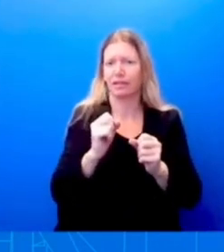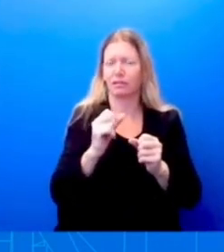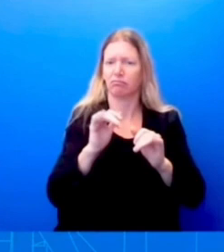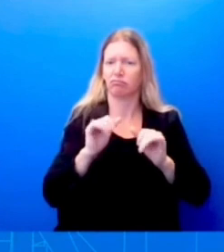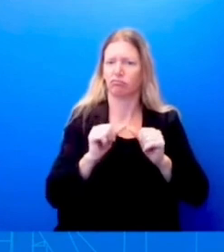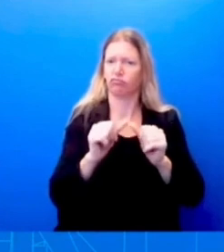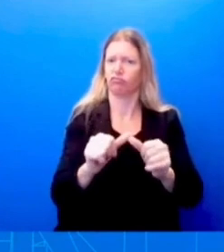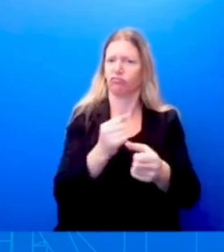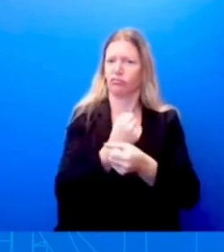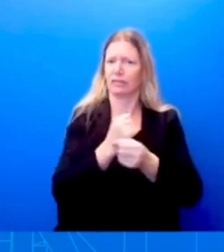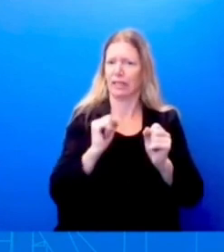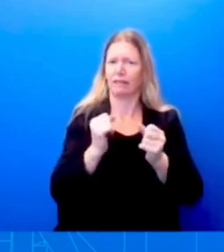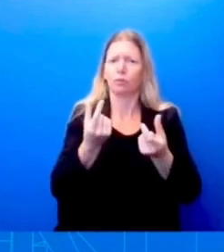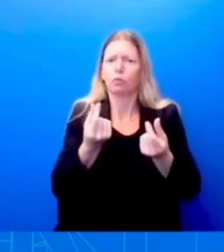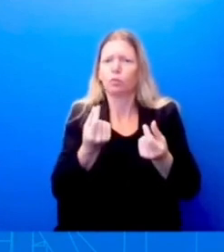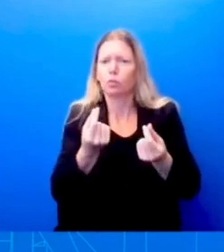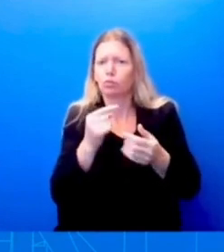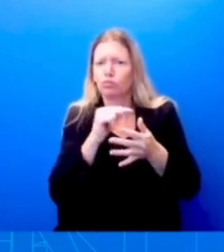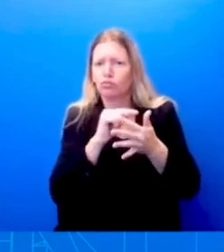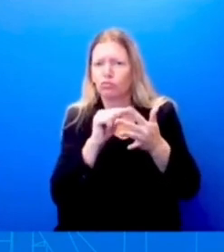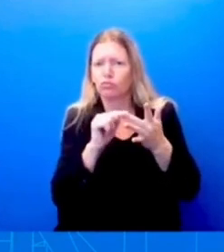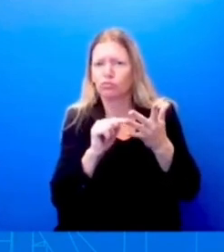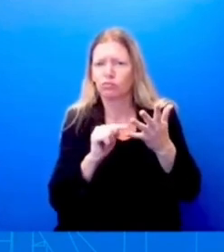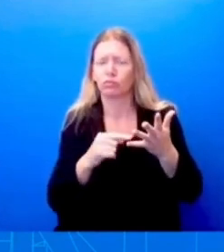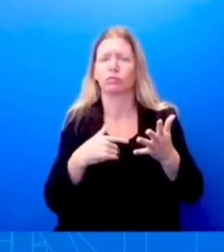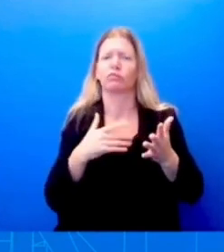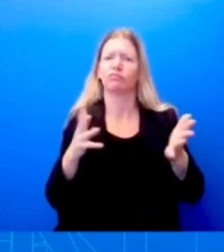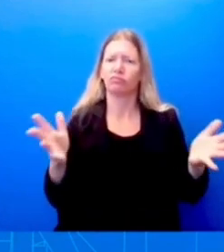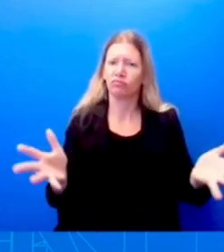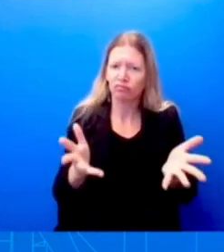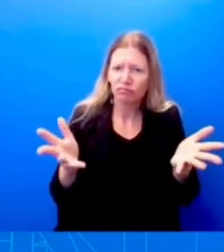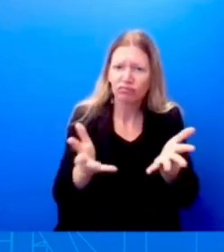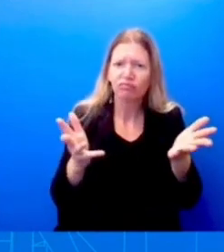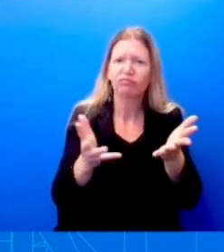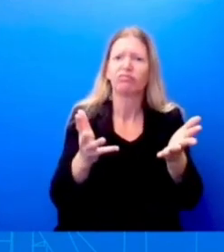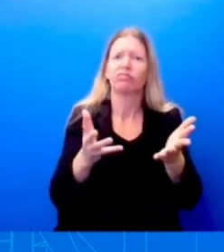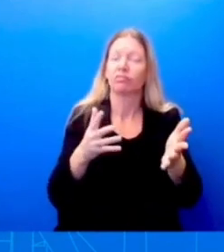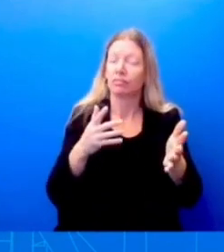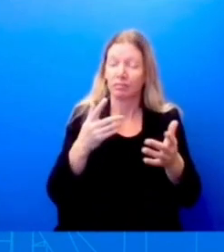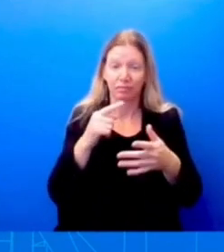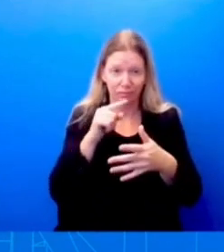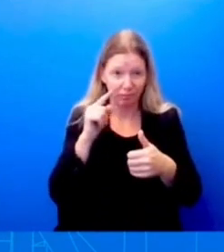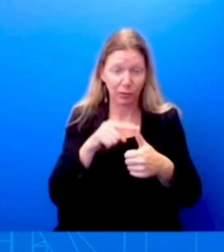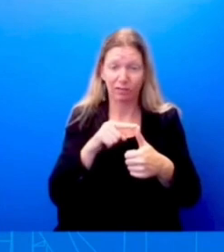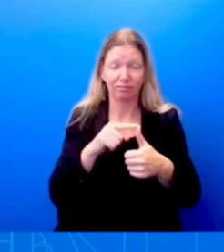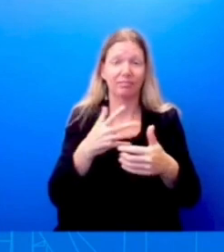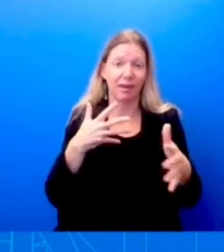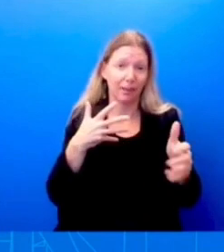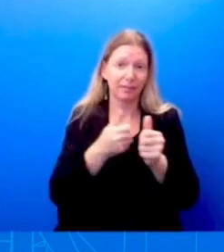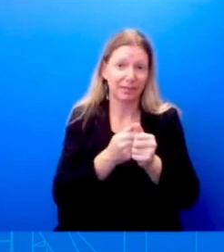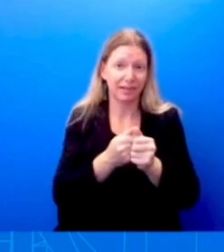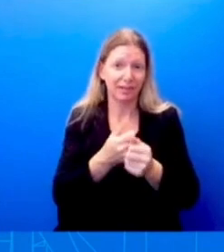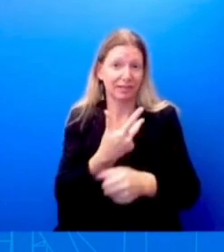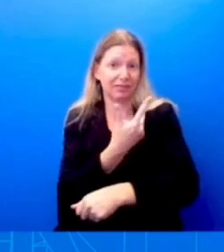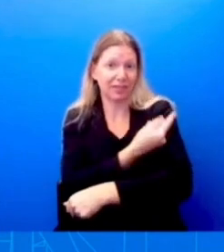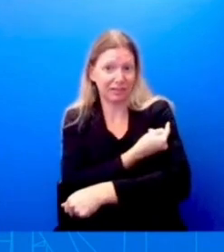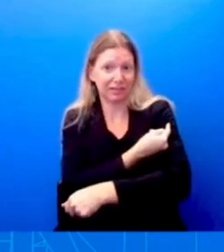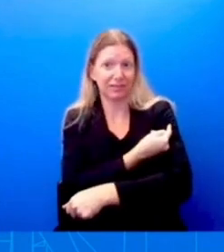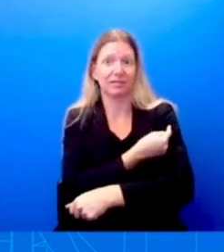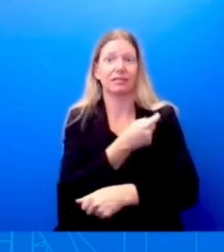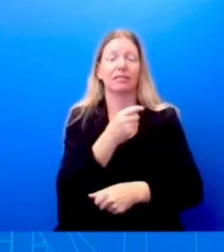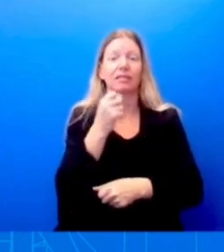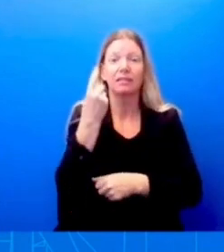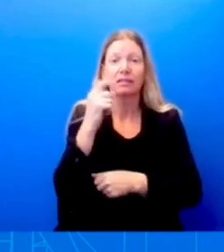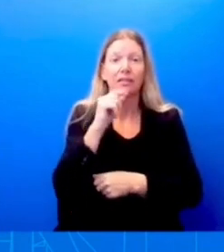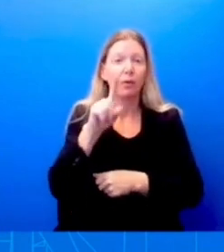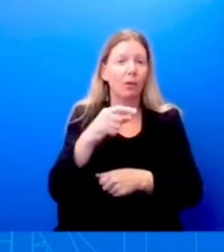encourage folks to be updated on their vaccine. The RSV, let's not forget, make sure they get that. And also the flu, the flu vaccine. All of those things are